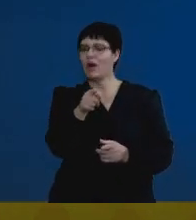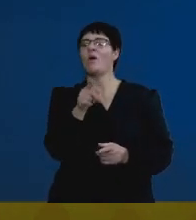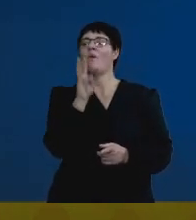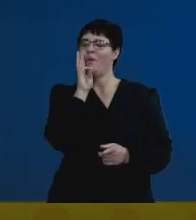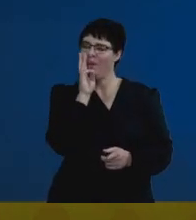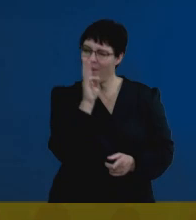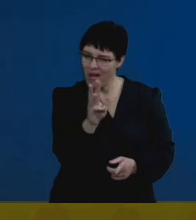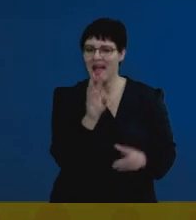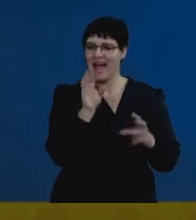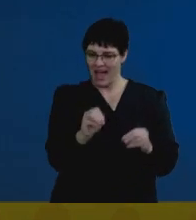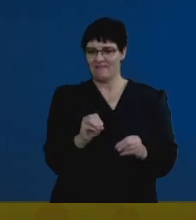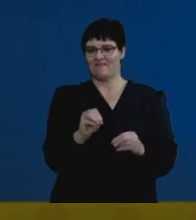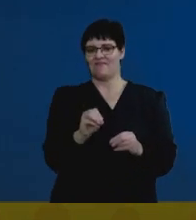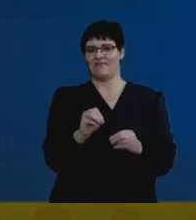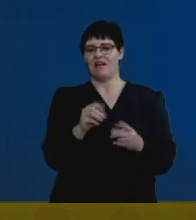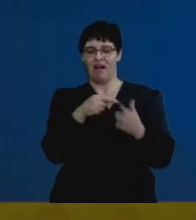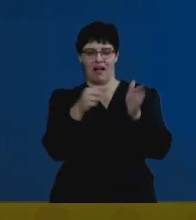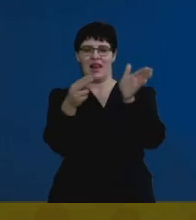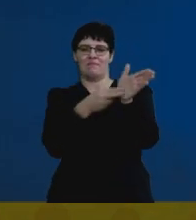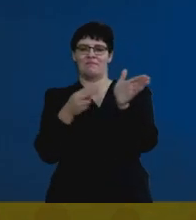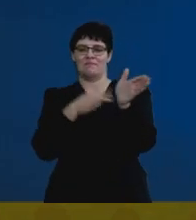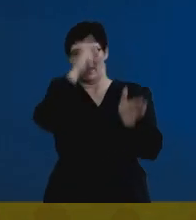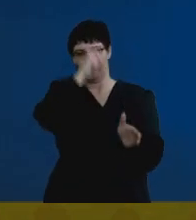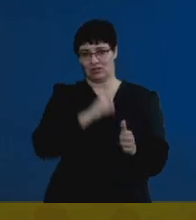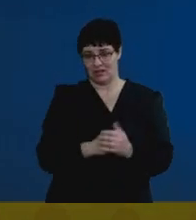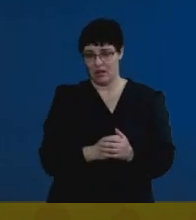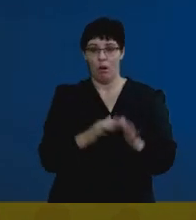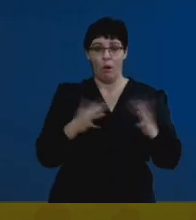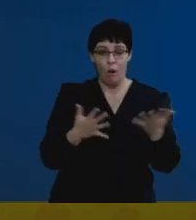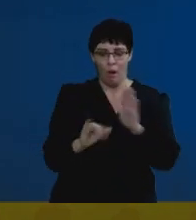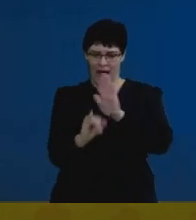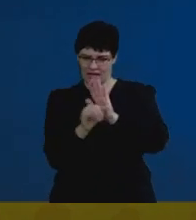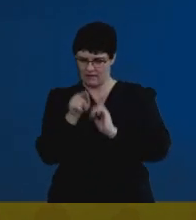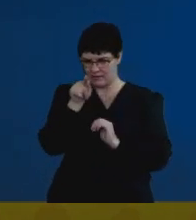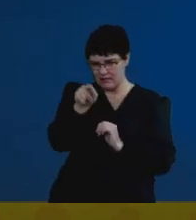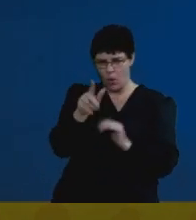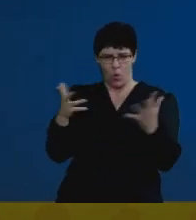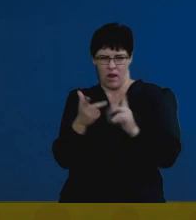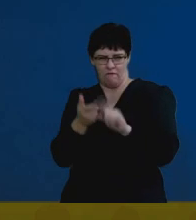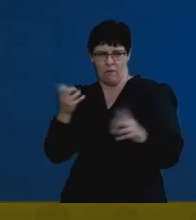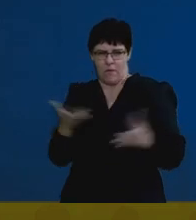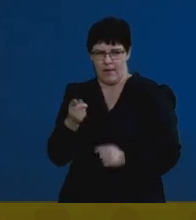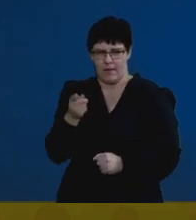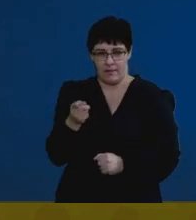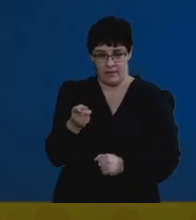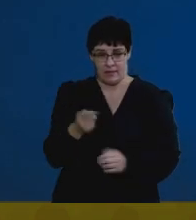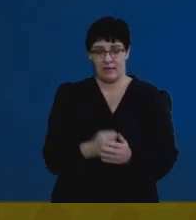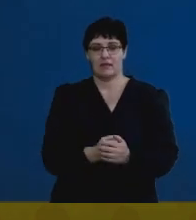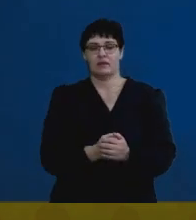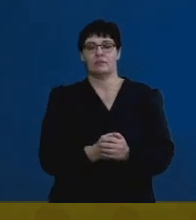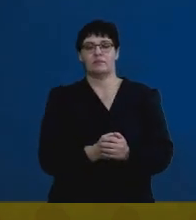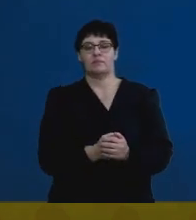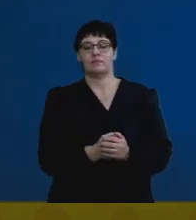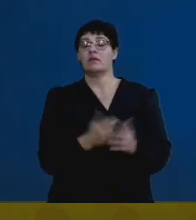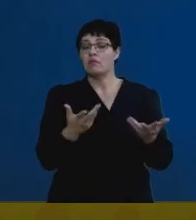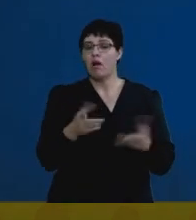have diagrams that you're going to have to label or that you're going to have to identify parts from. So ensure that